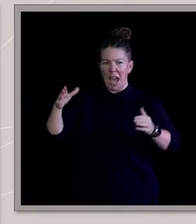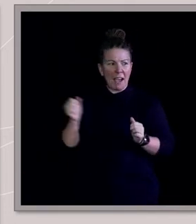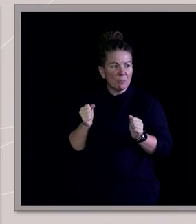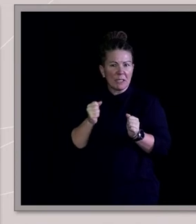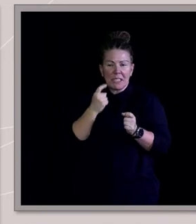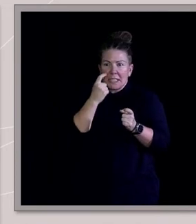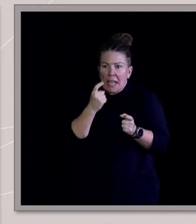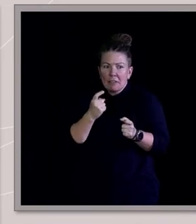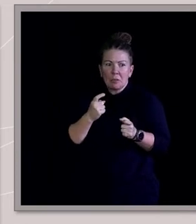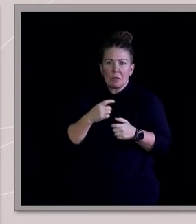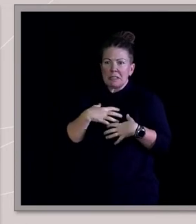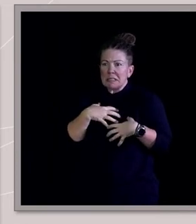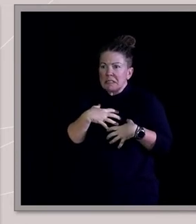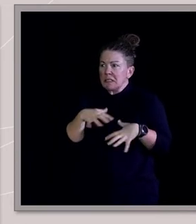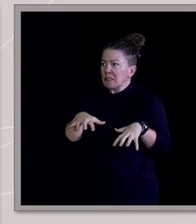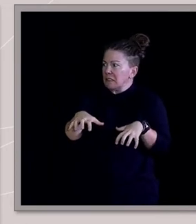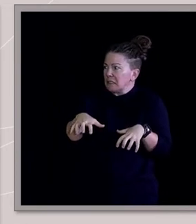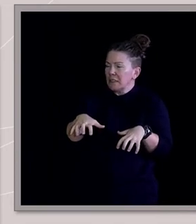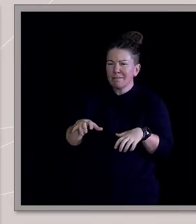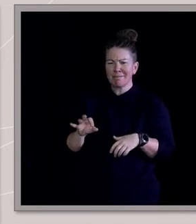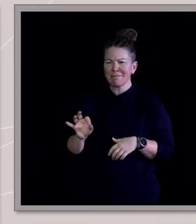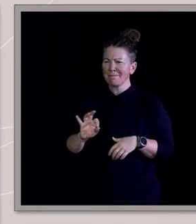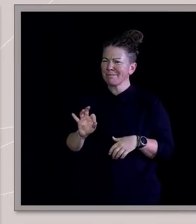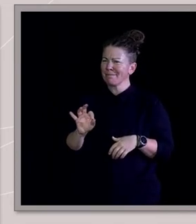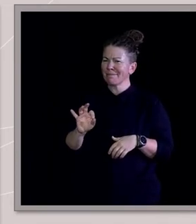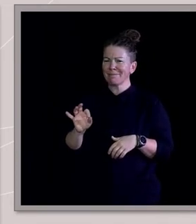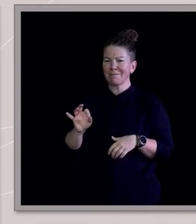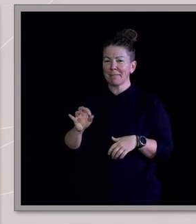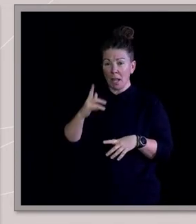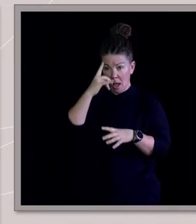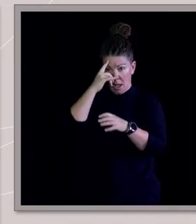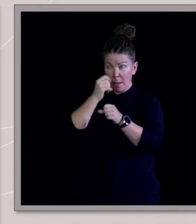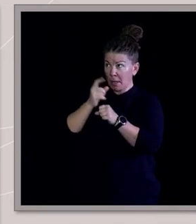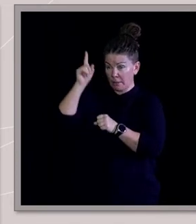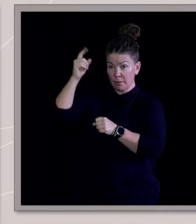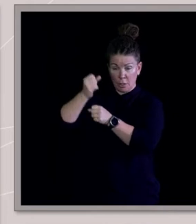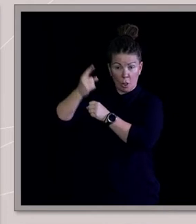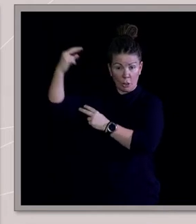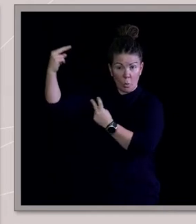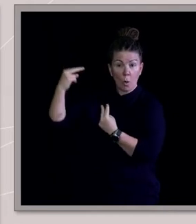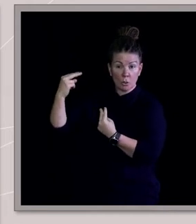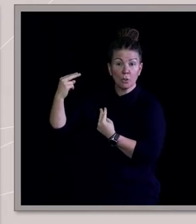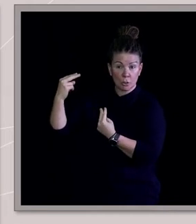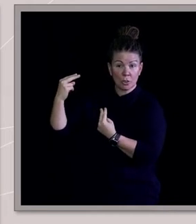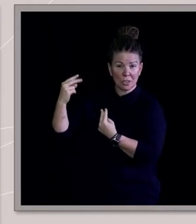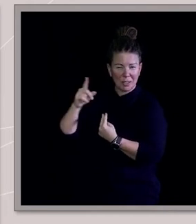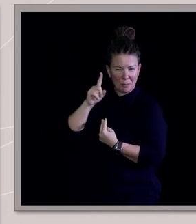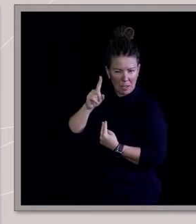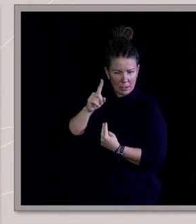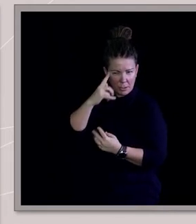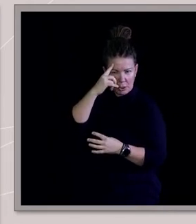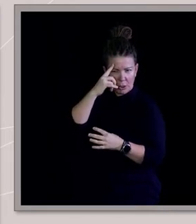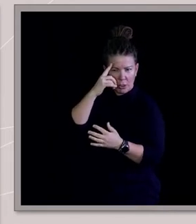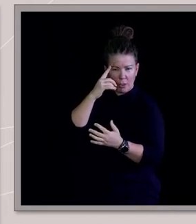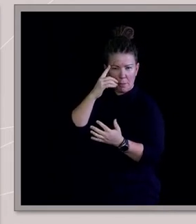cautious kid, you know? I still believe that God is watching me, but I don't truly believe he